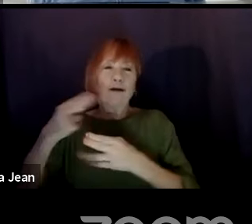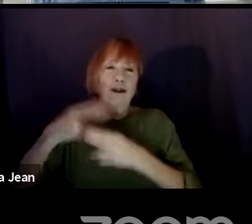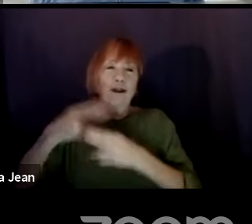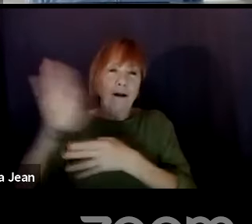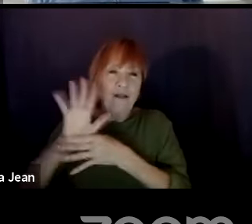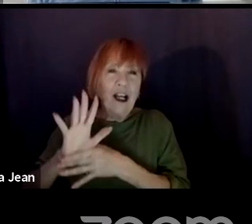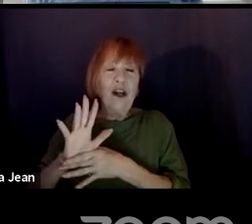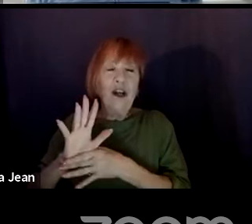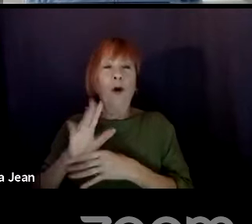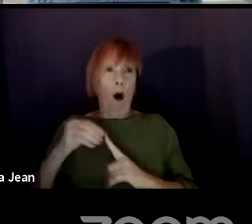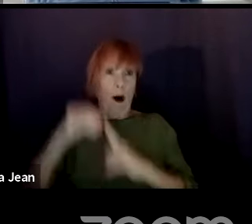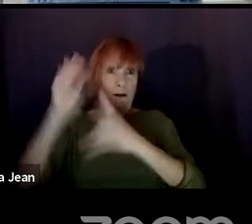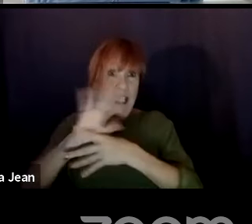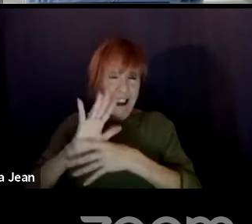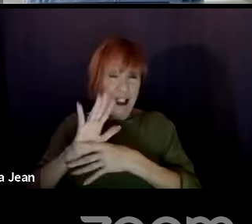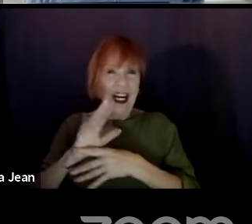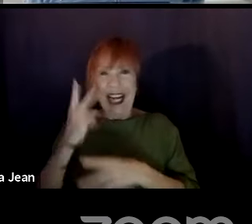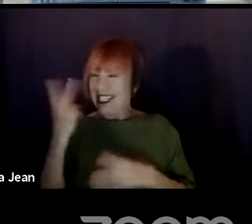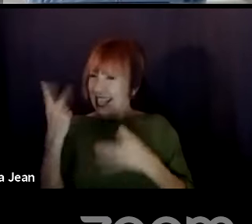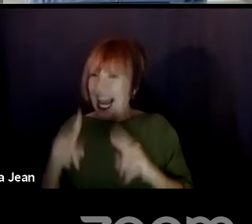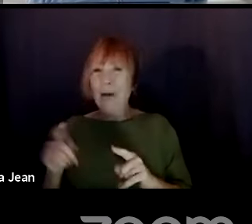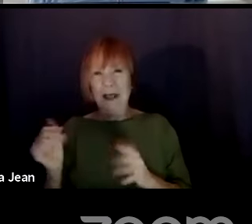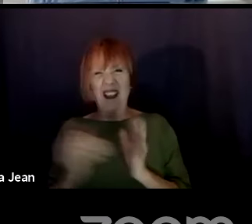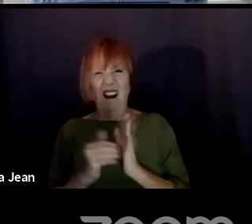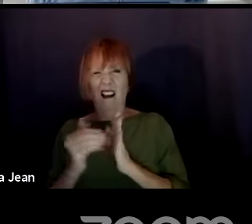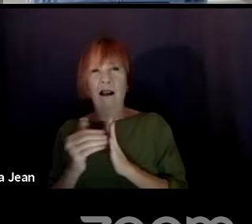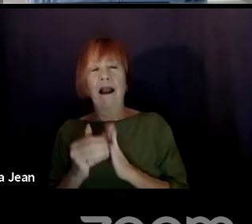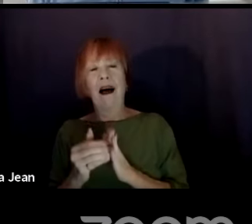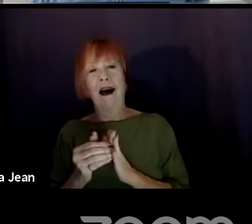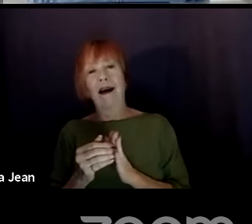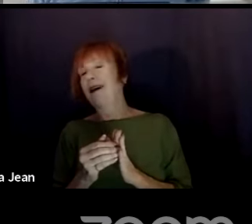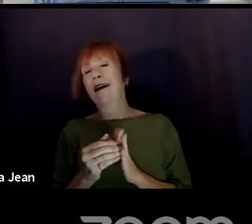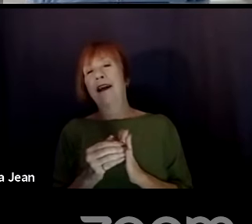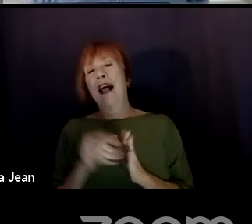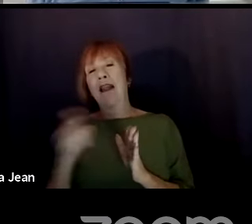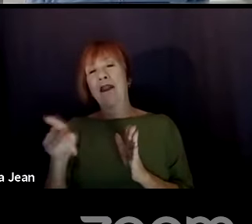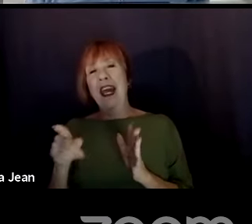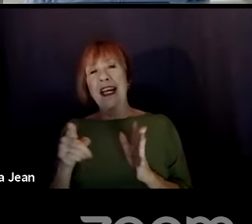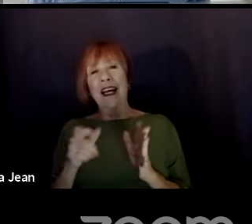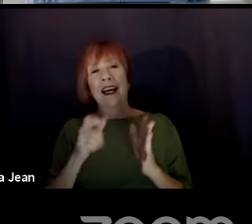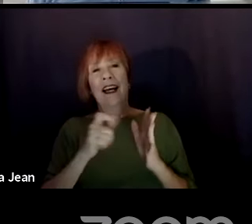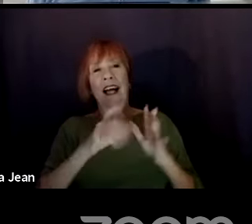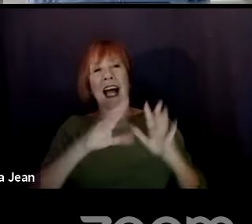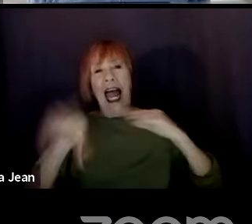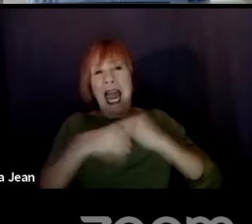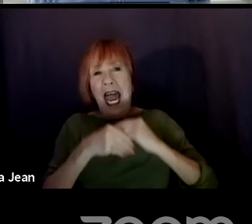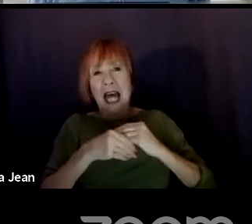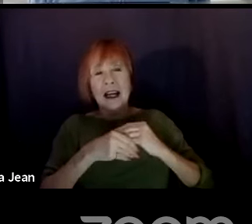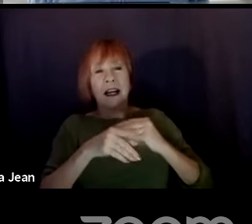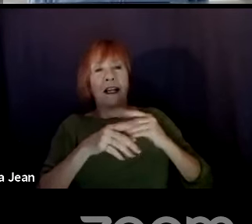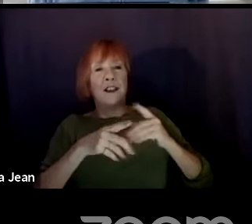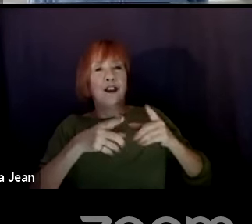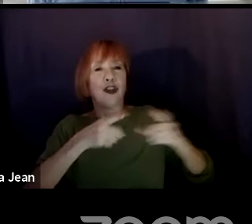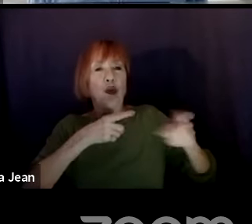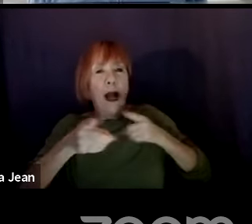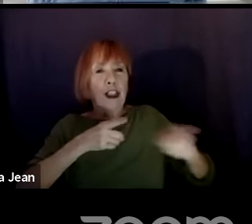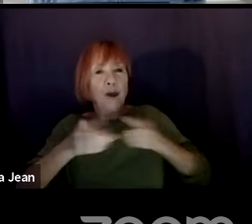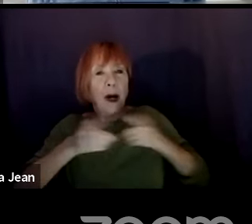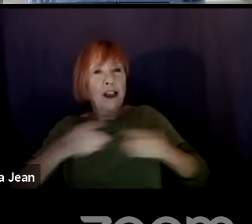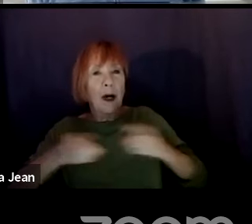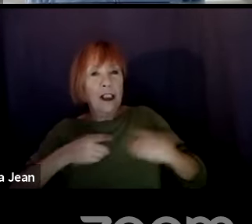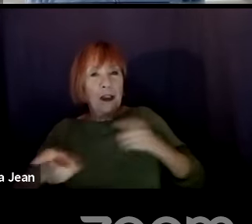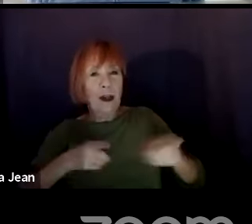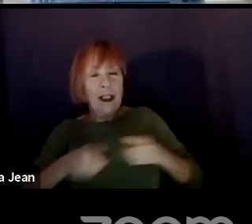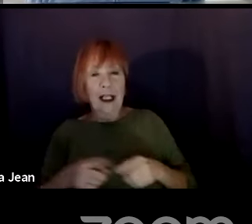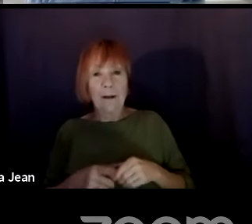that be, and I, I come across that a lot, too, um, where they do that, and then they, there are also times when, when I say,